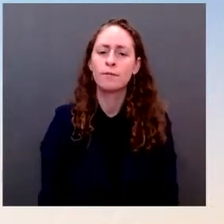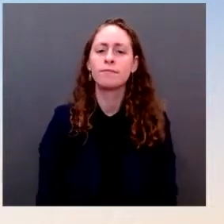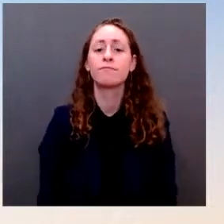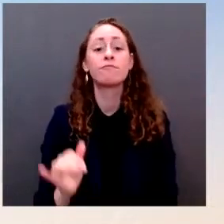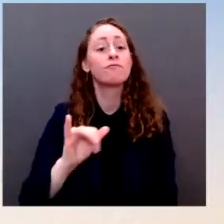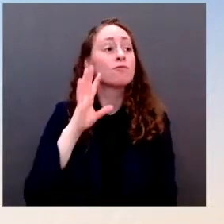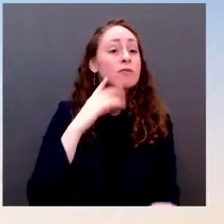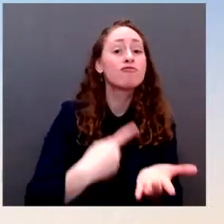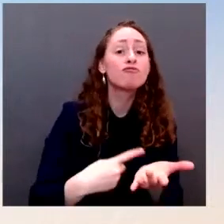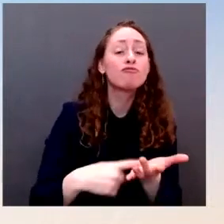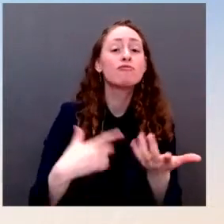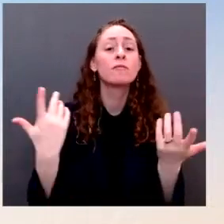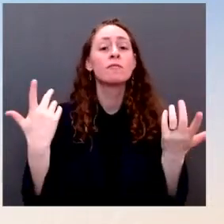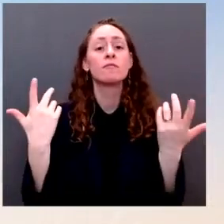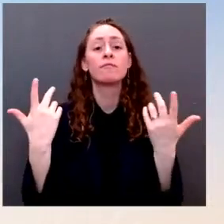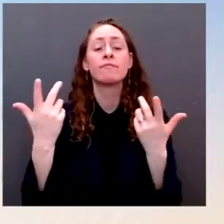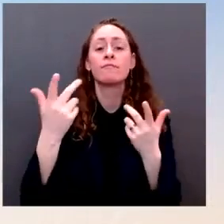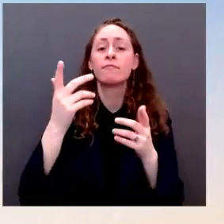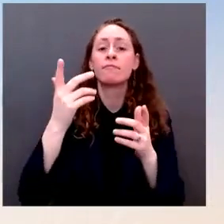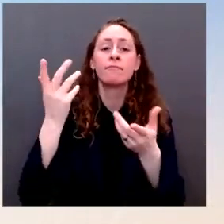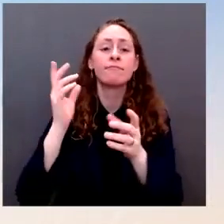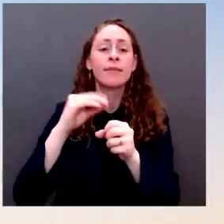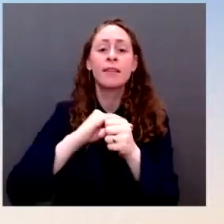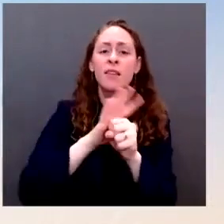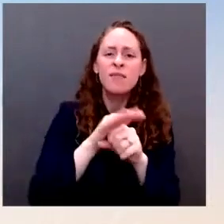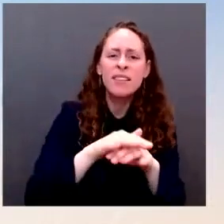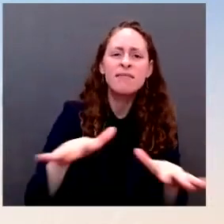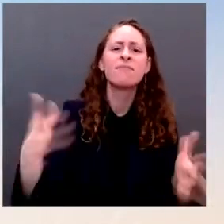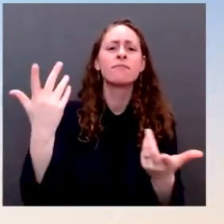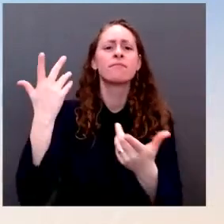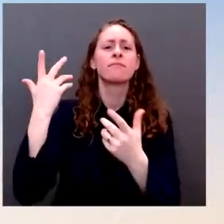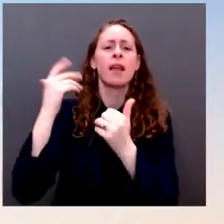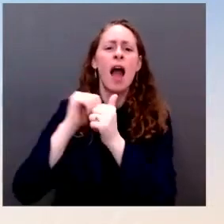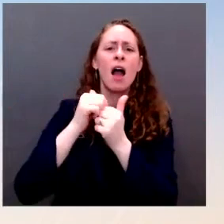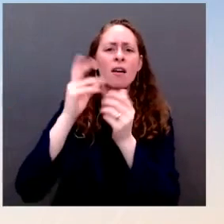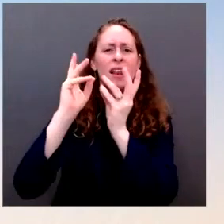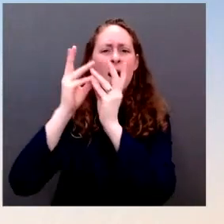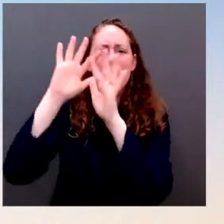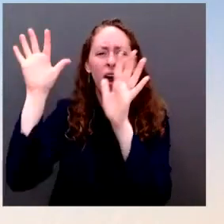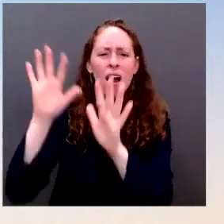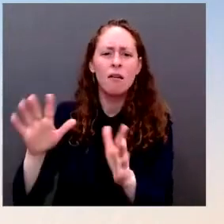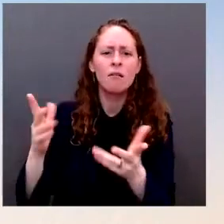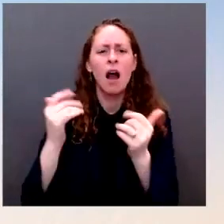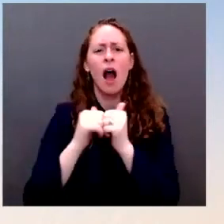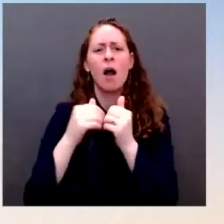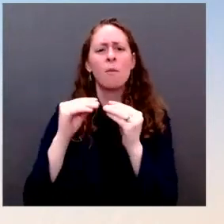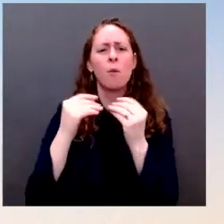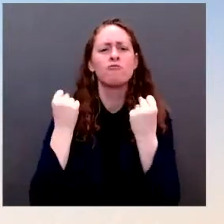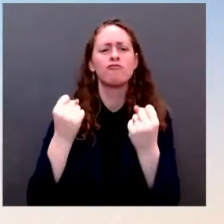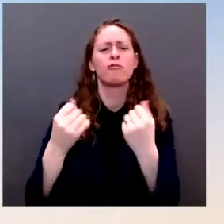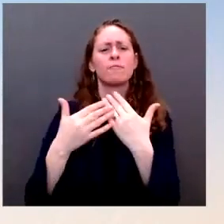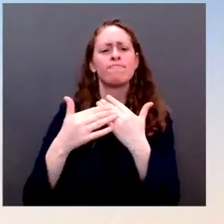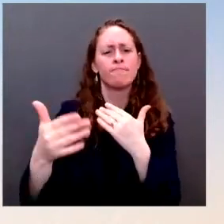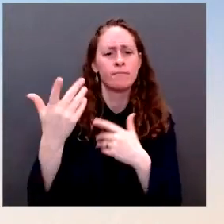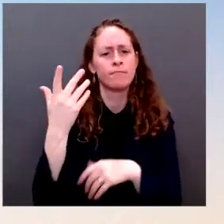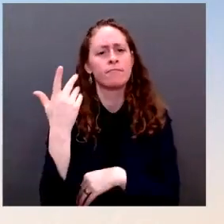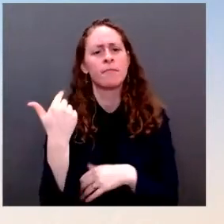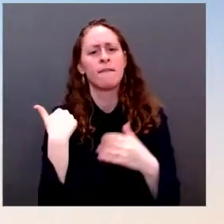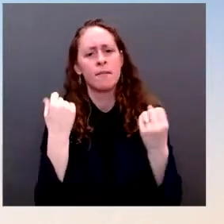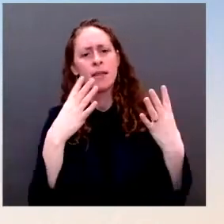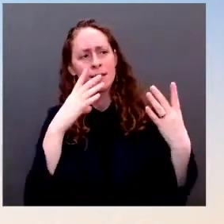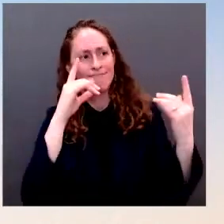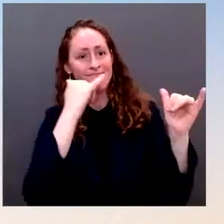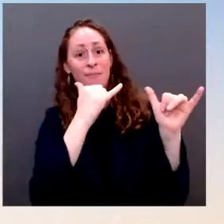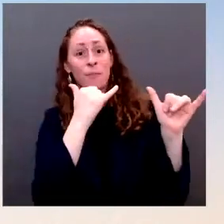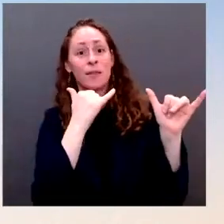security based on our shared democratic values. They will then participate in a joint press availability following the bilateral